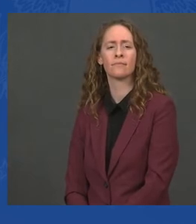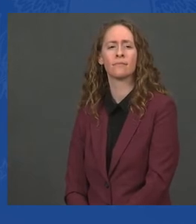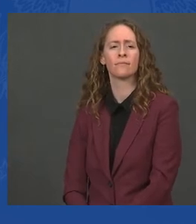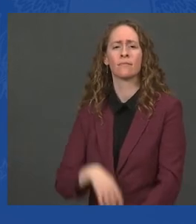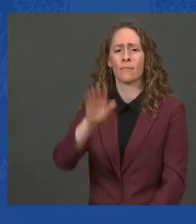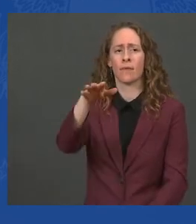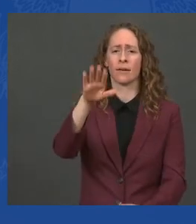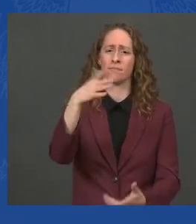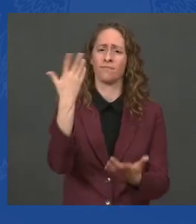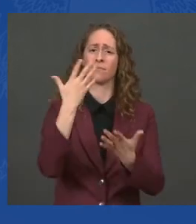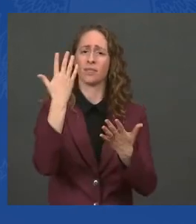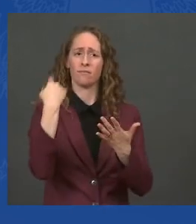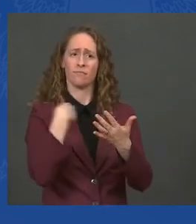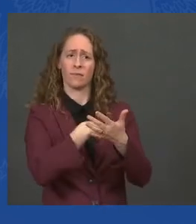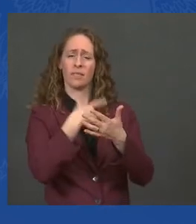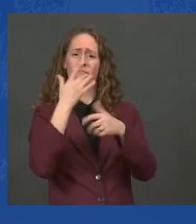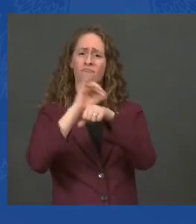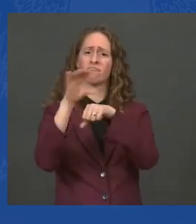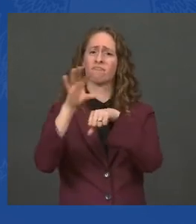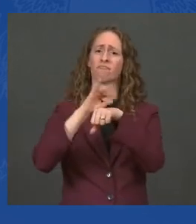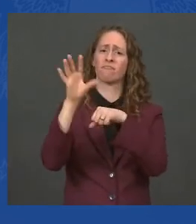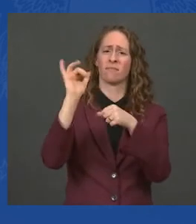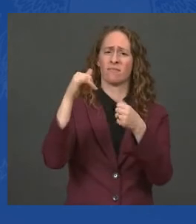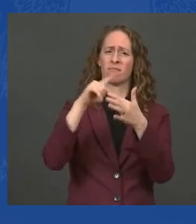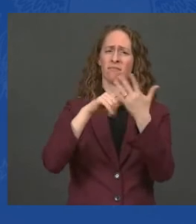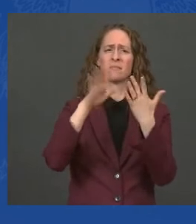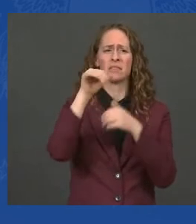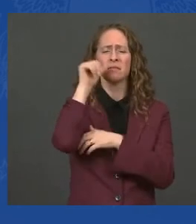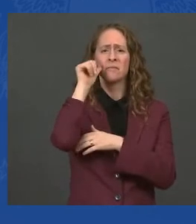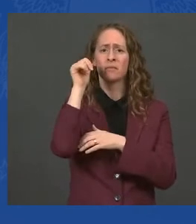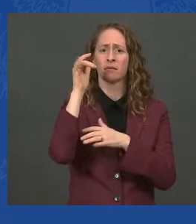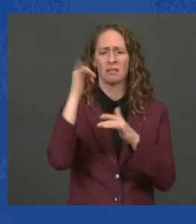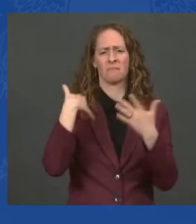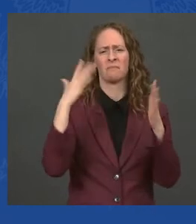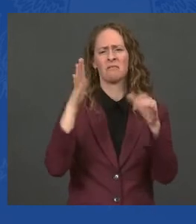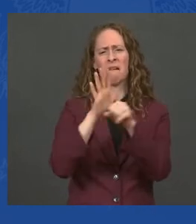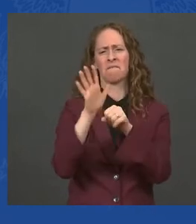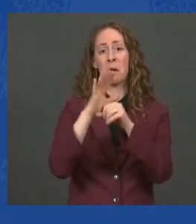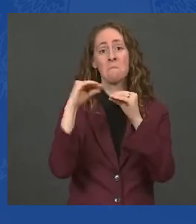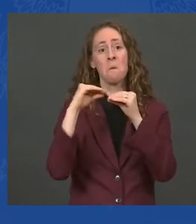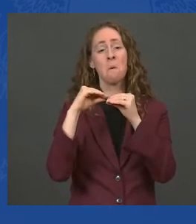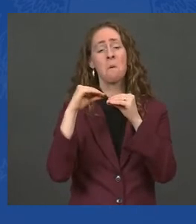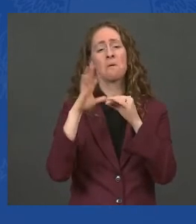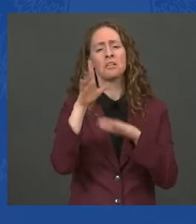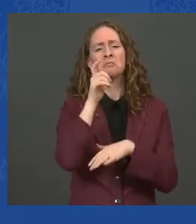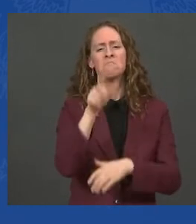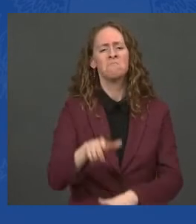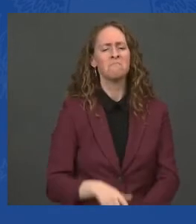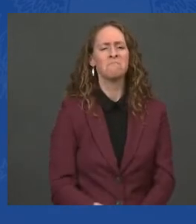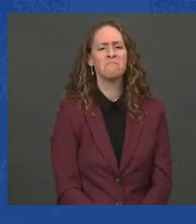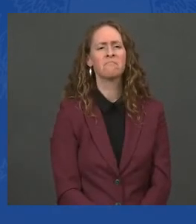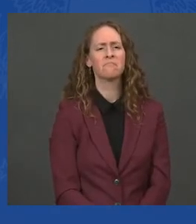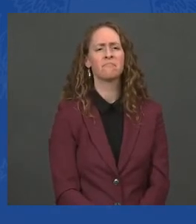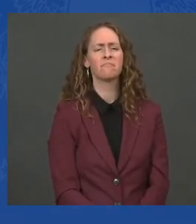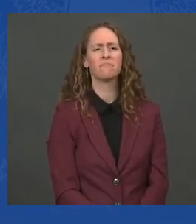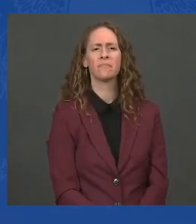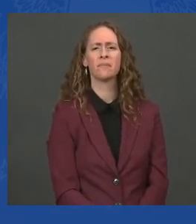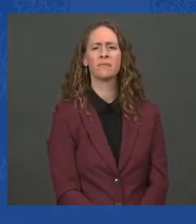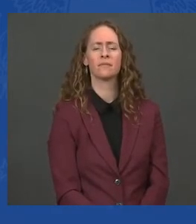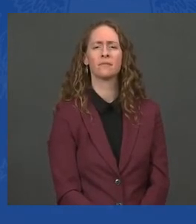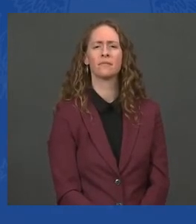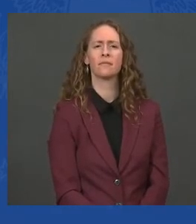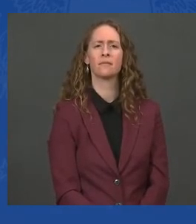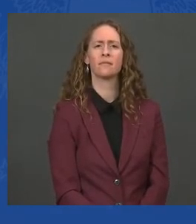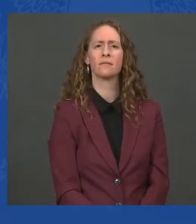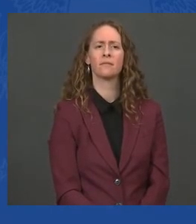medical precautions, to deal with the spread of this new variant. And we are doing, as you